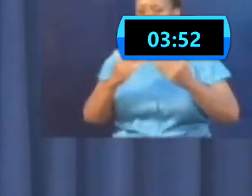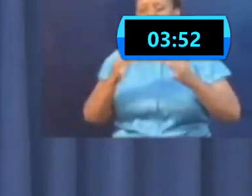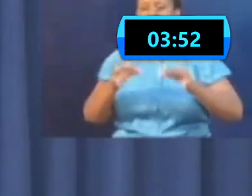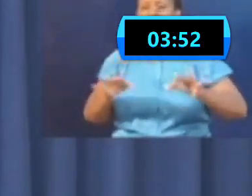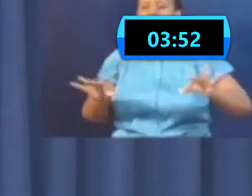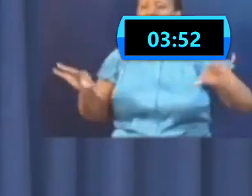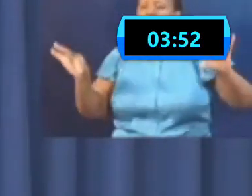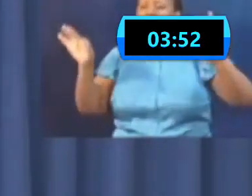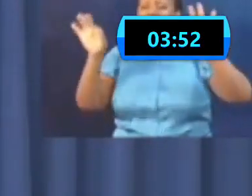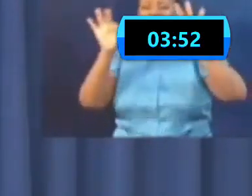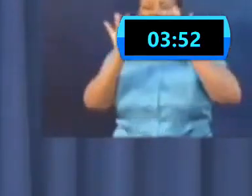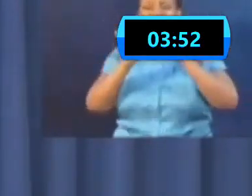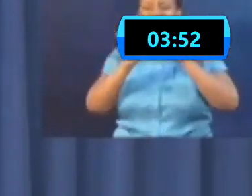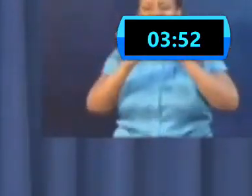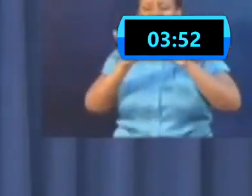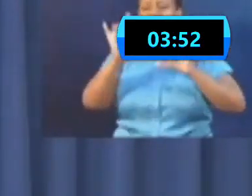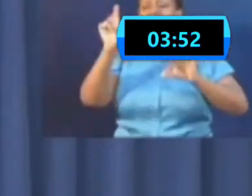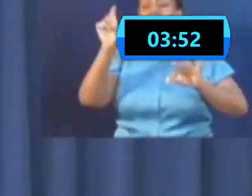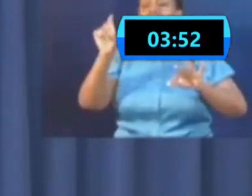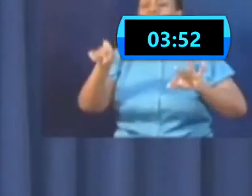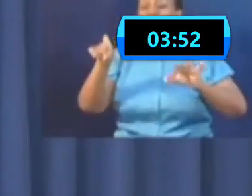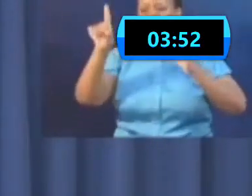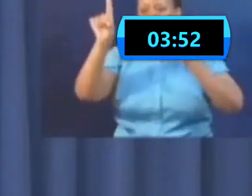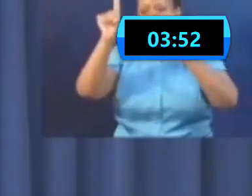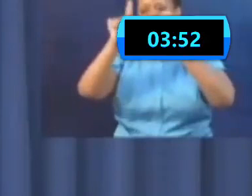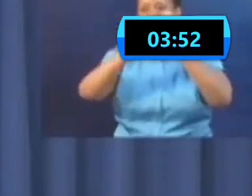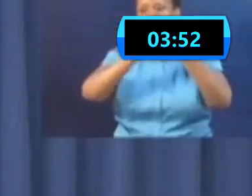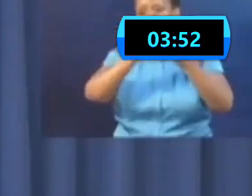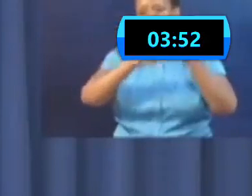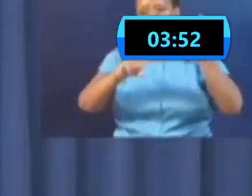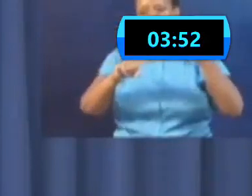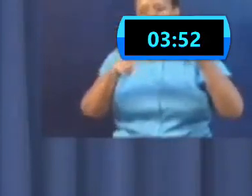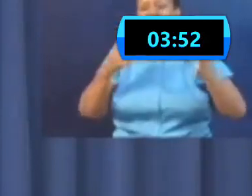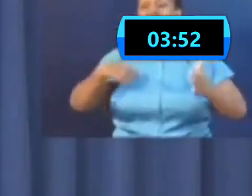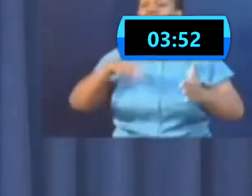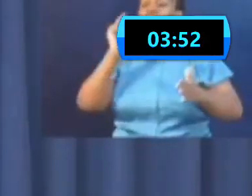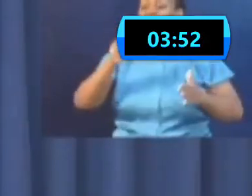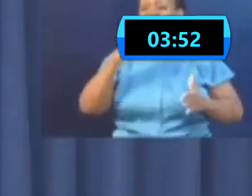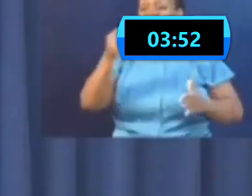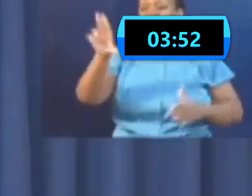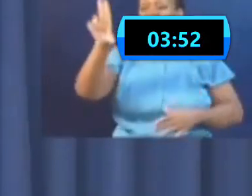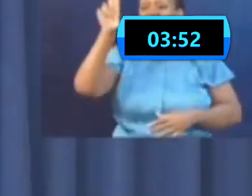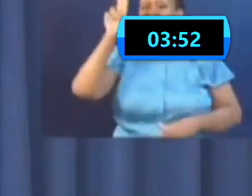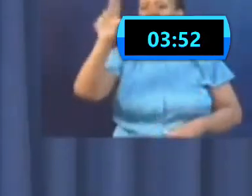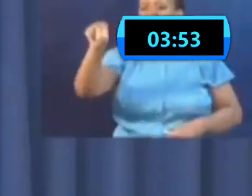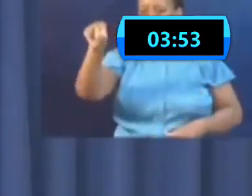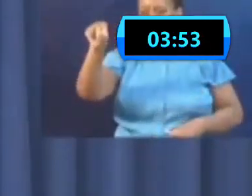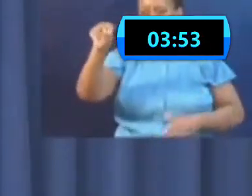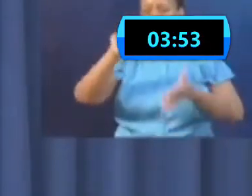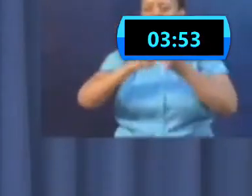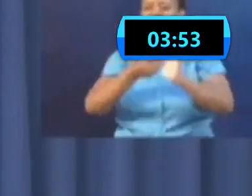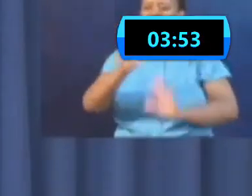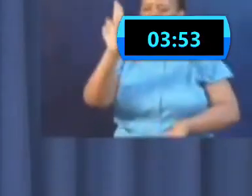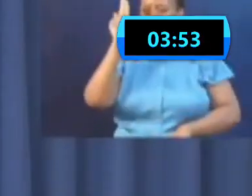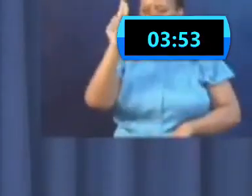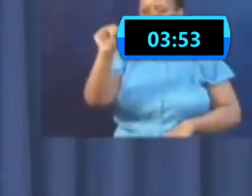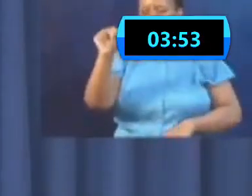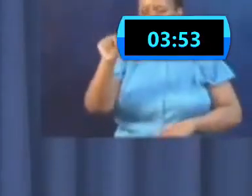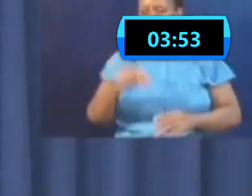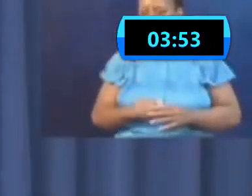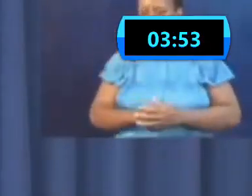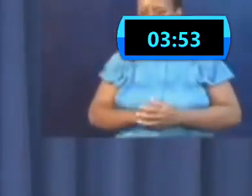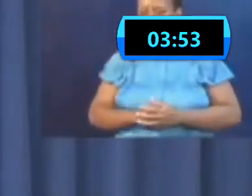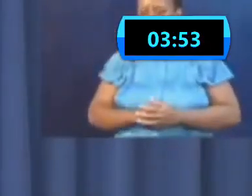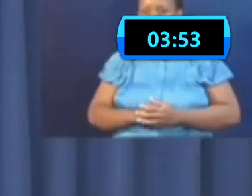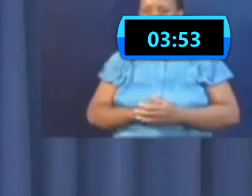say no for the time being. And I mean, look at going to church. mean, what better we are